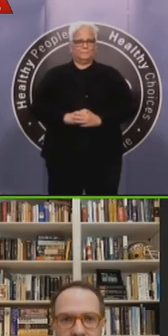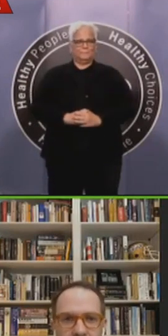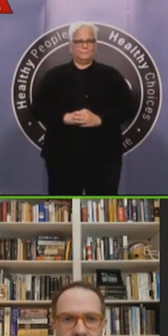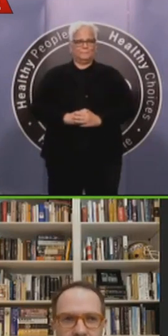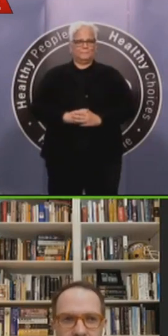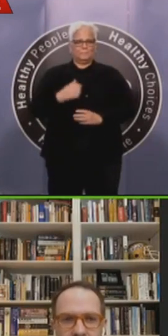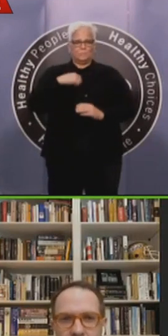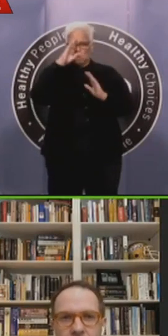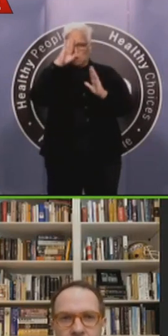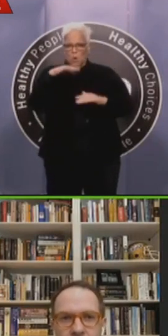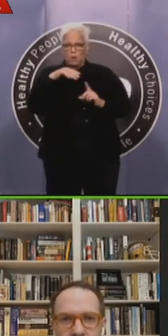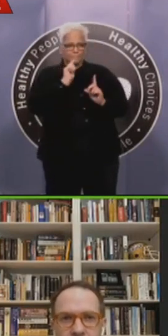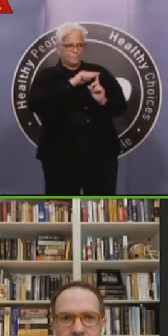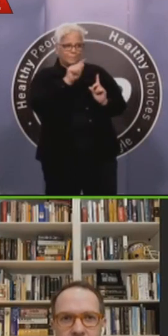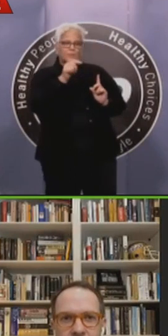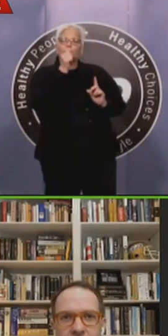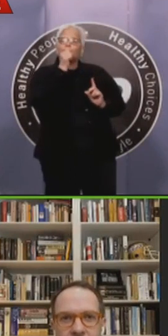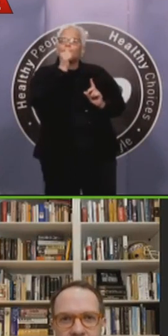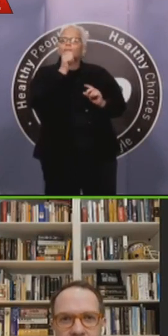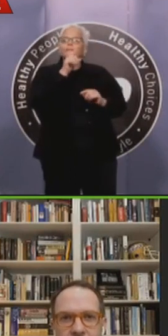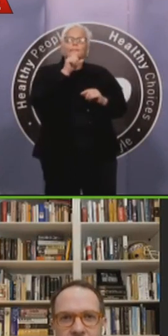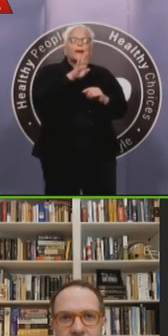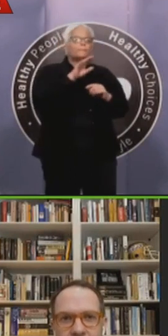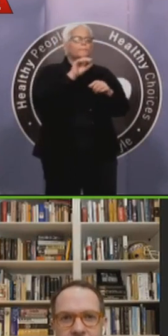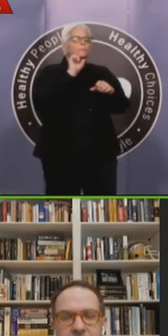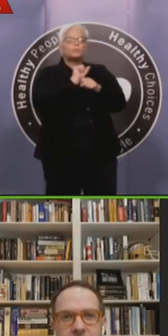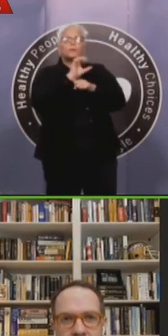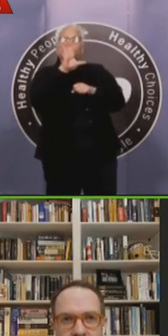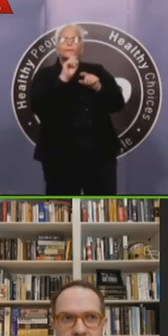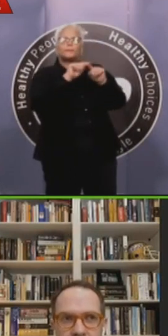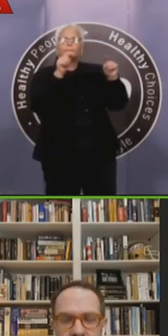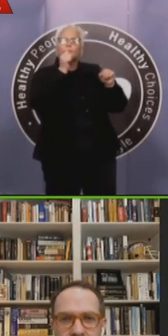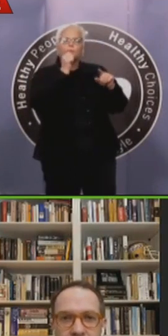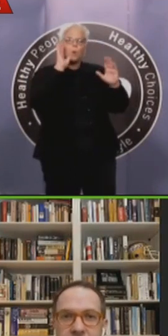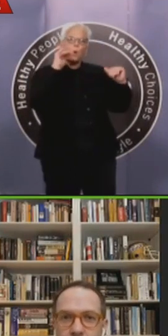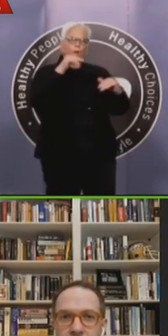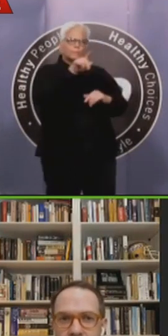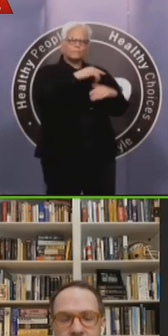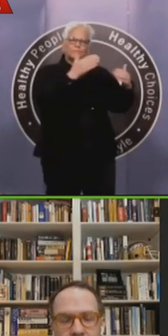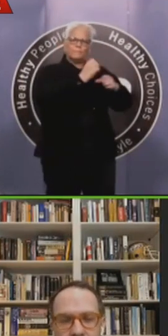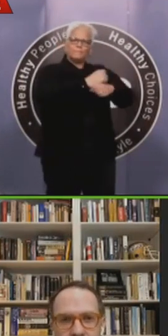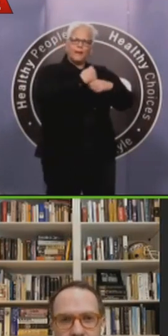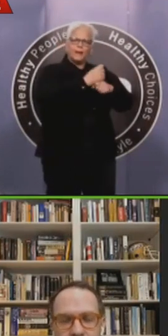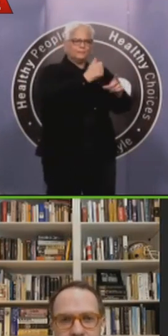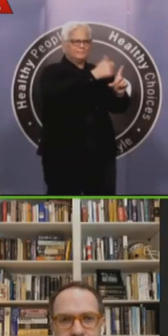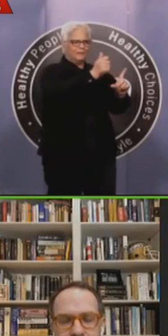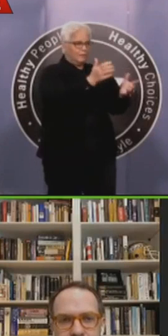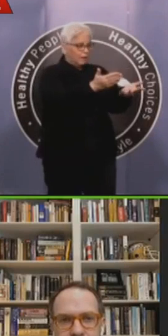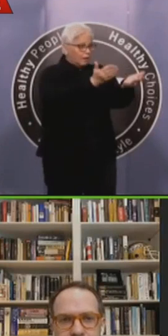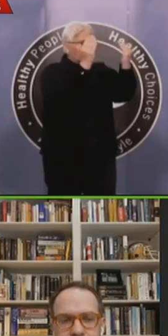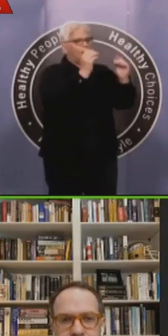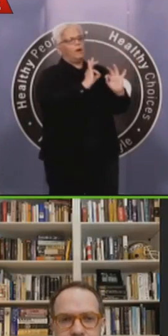think, uh, you know, everyone in our community can have the level of confidence that they need, uh, until we get to that place.